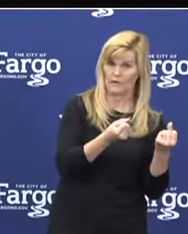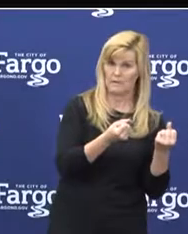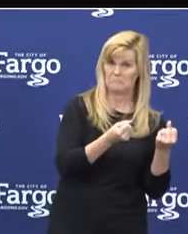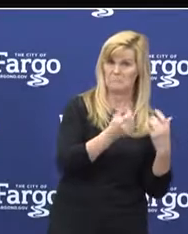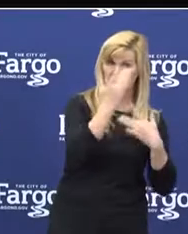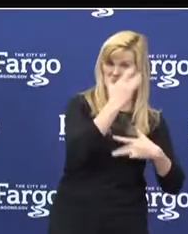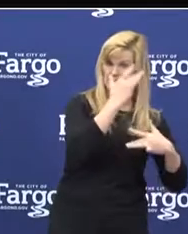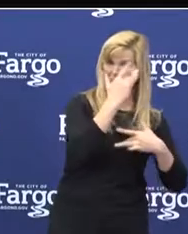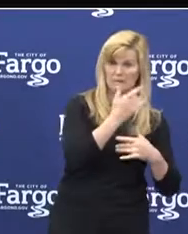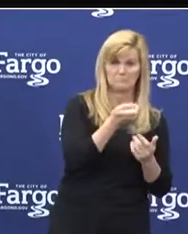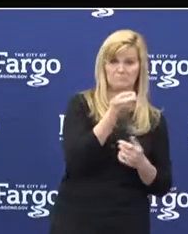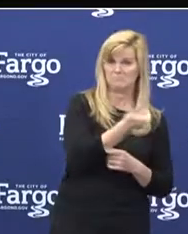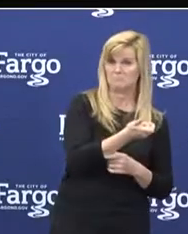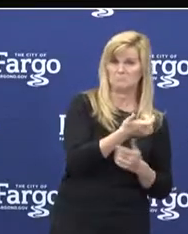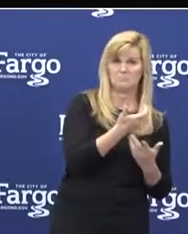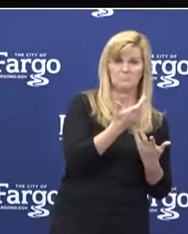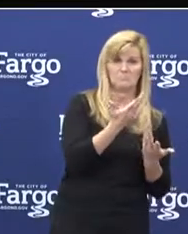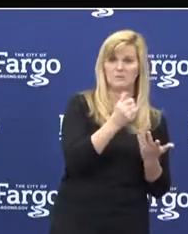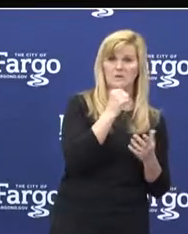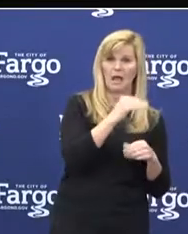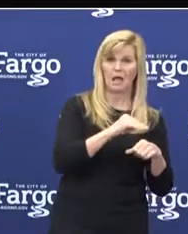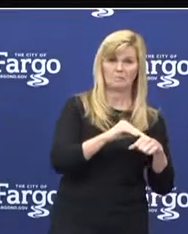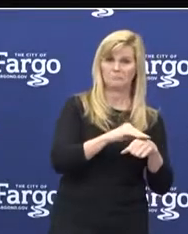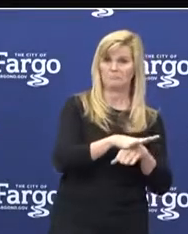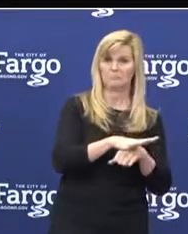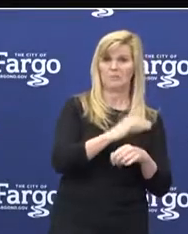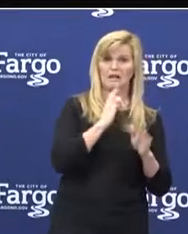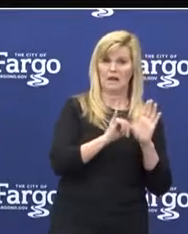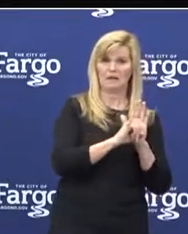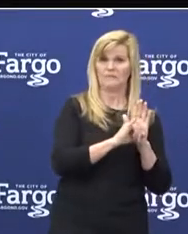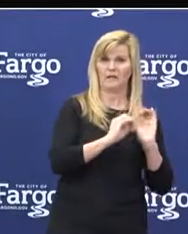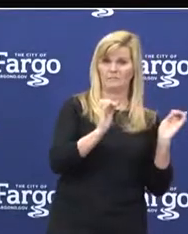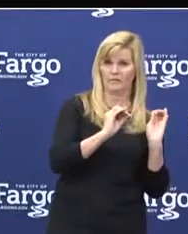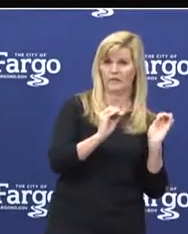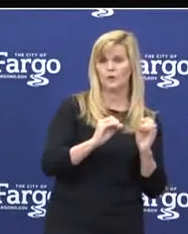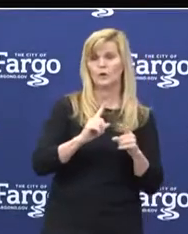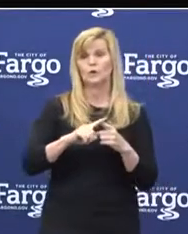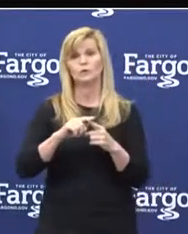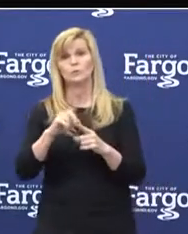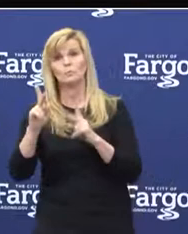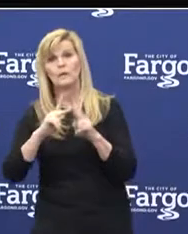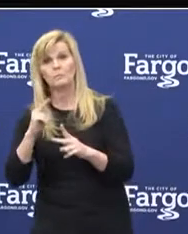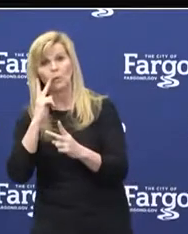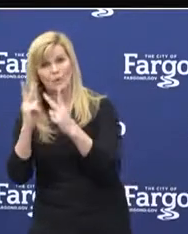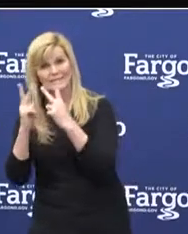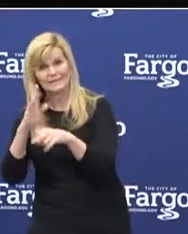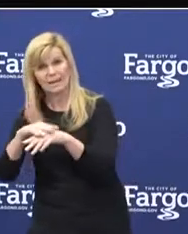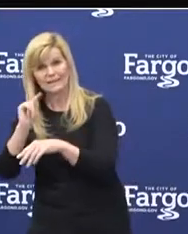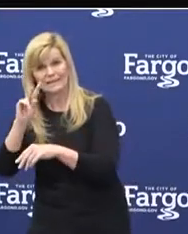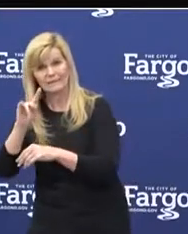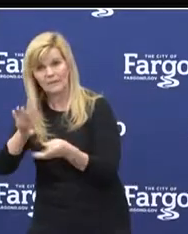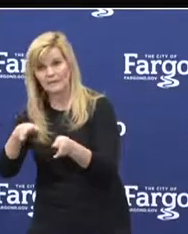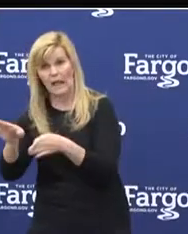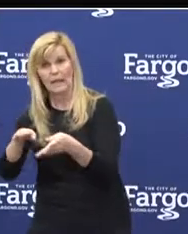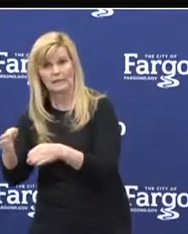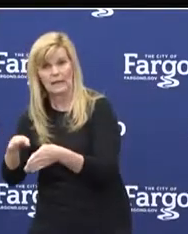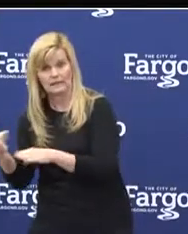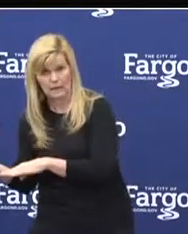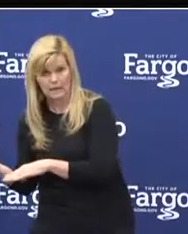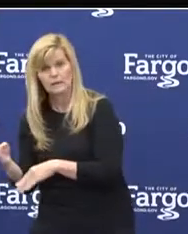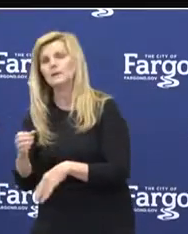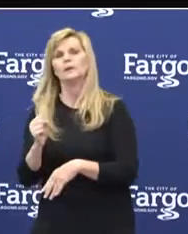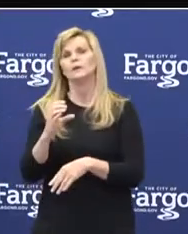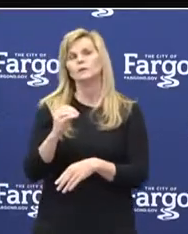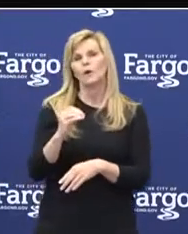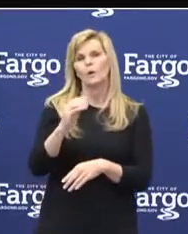significant impact or illness from a COVID infection to the daily deaths that we see on our news reports. So I think all